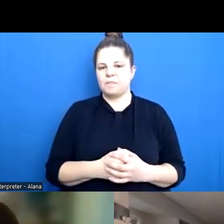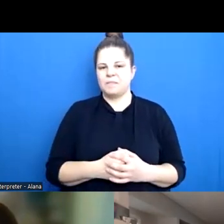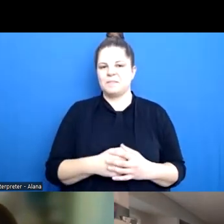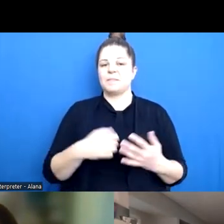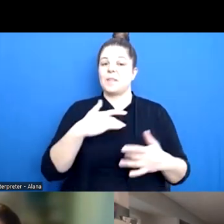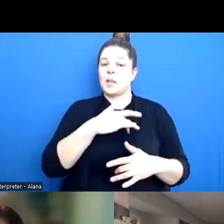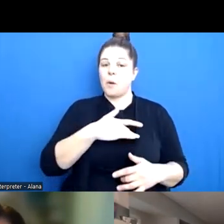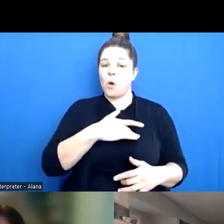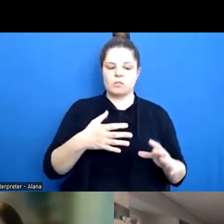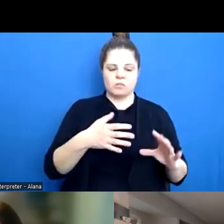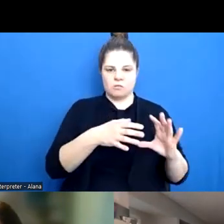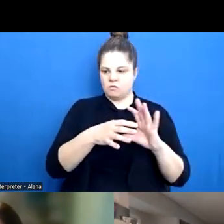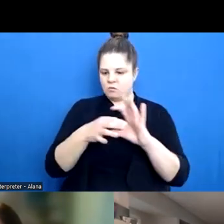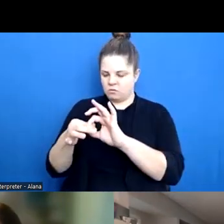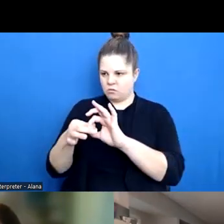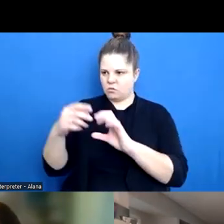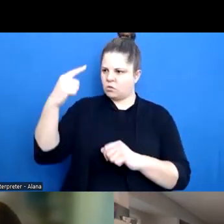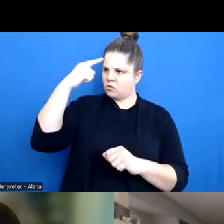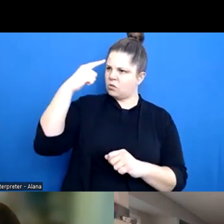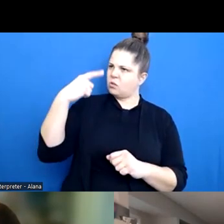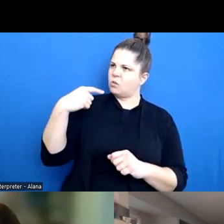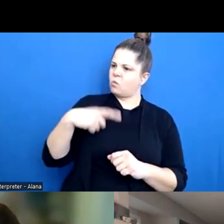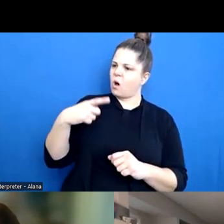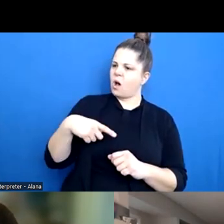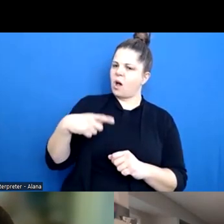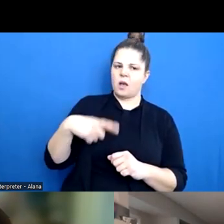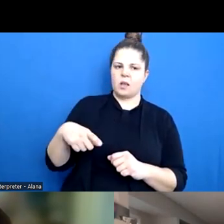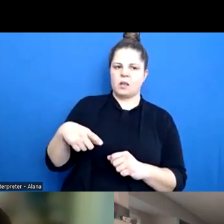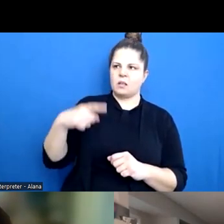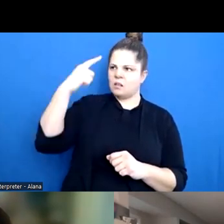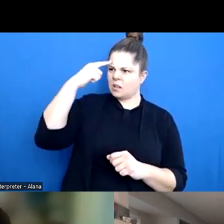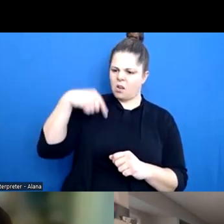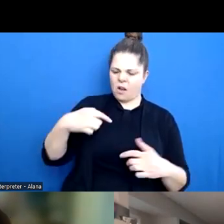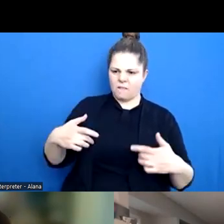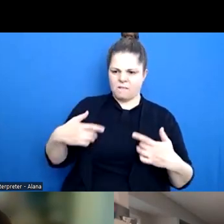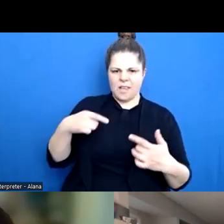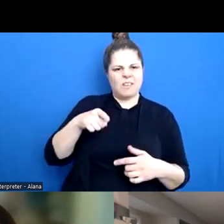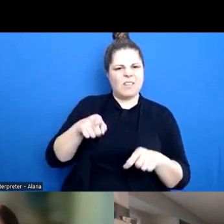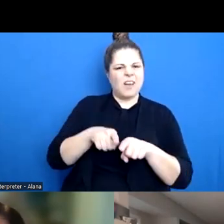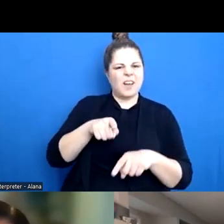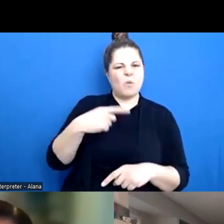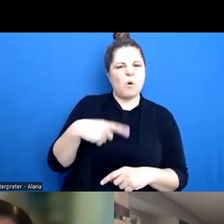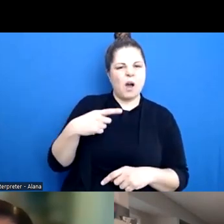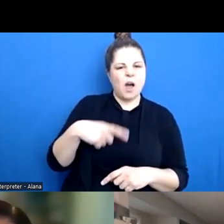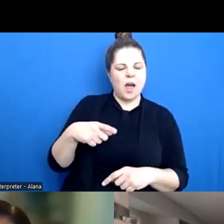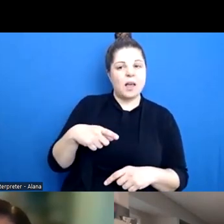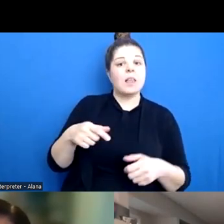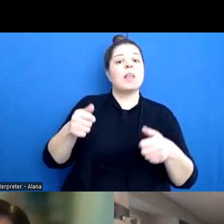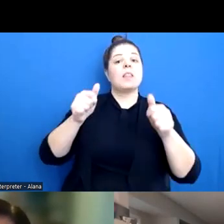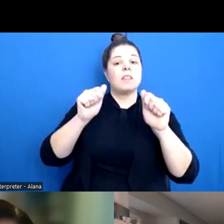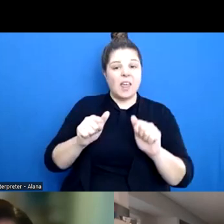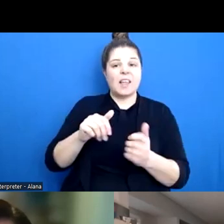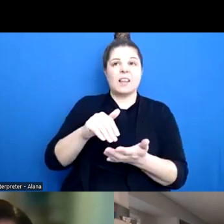emotions or those feelings to thoughts and why we might be having those feelings. And then going from there to understanding how